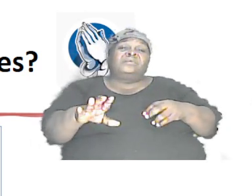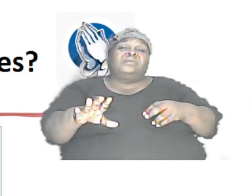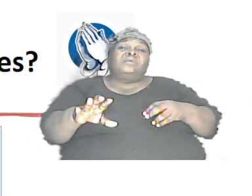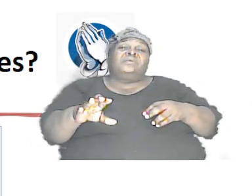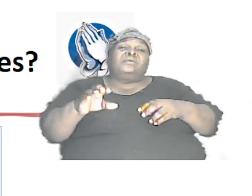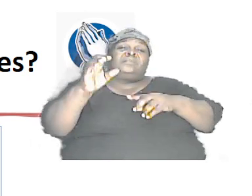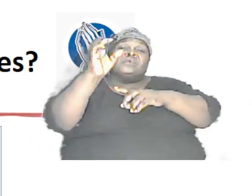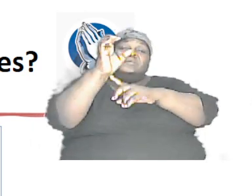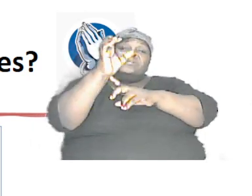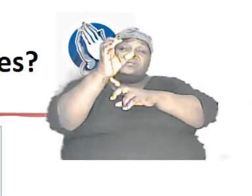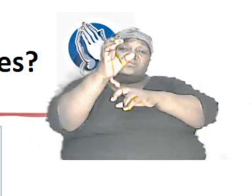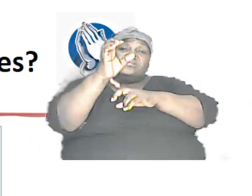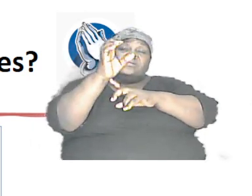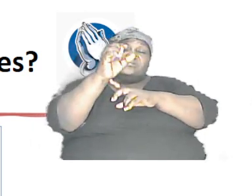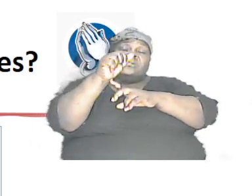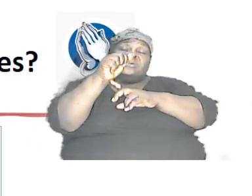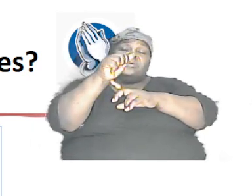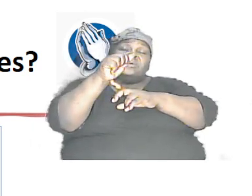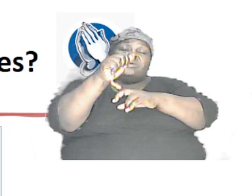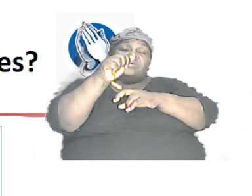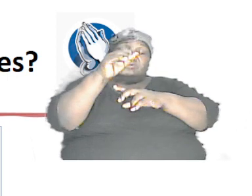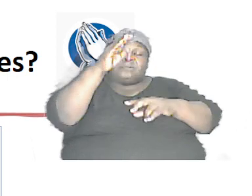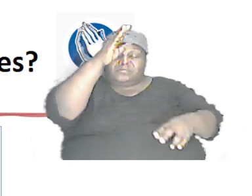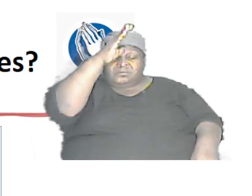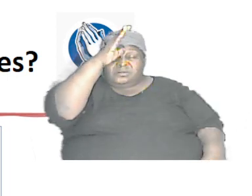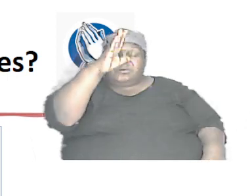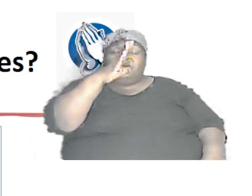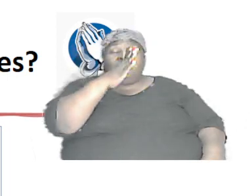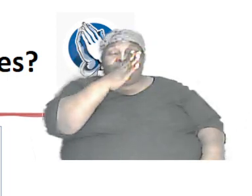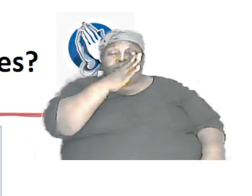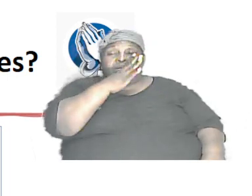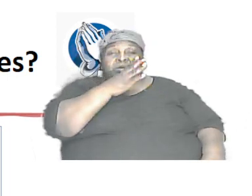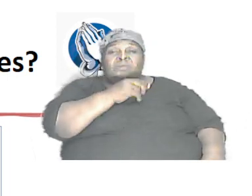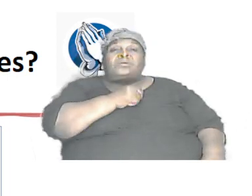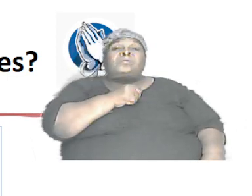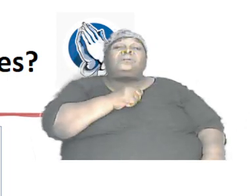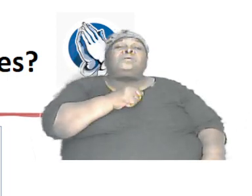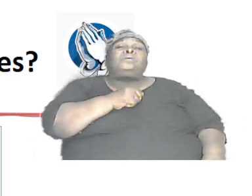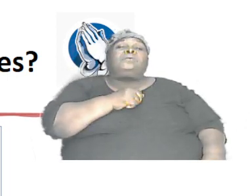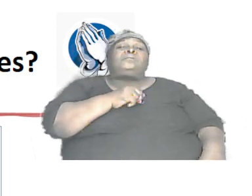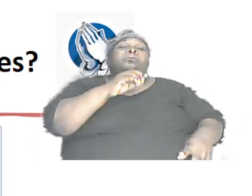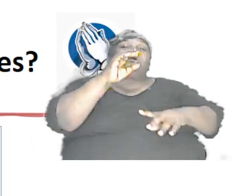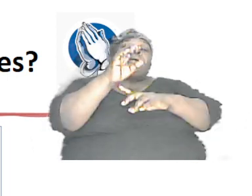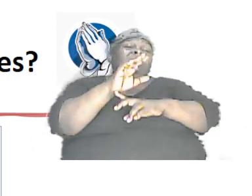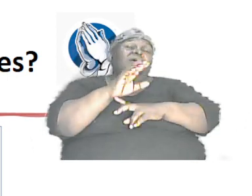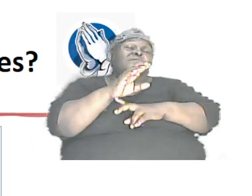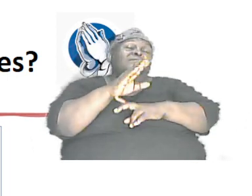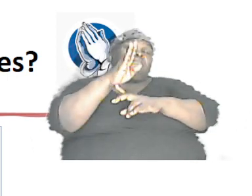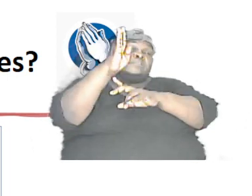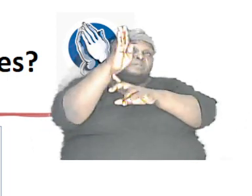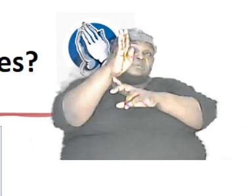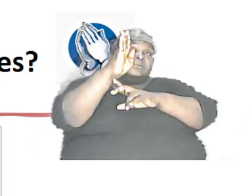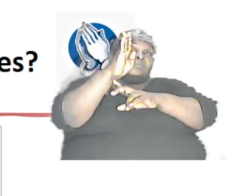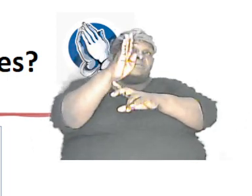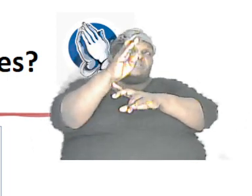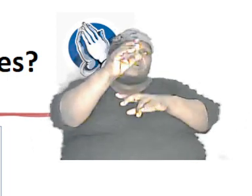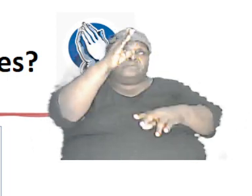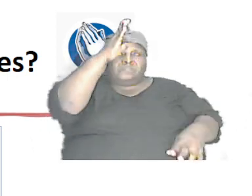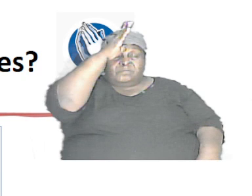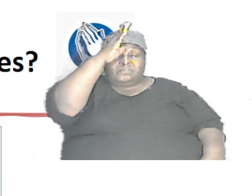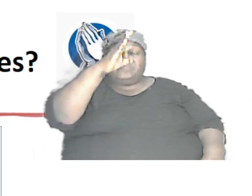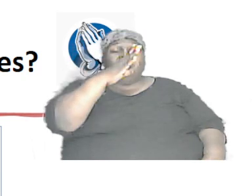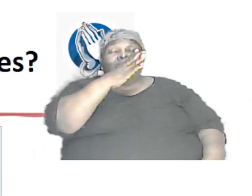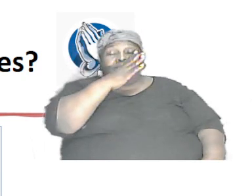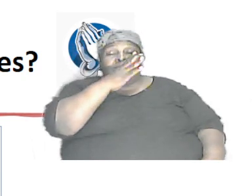A from his daddy and the capital A from his mommy he could have the capital B from daddy and the capital B